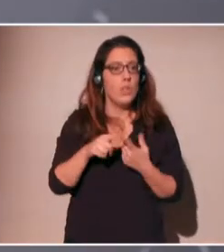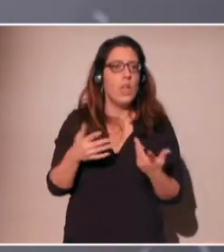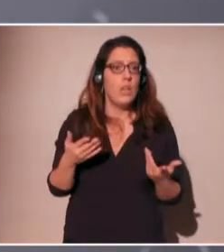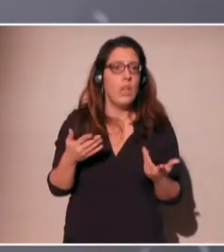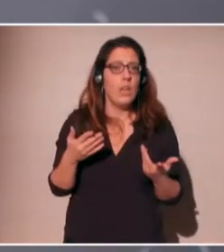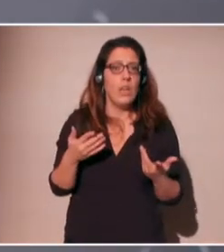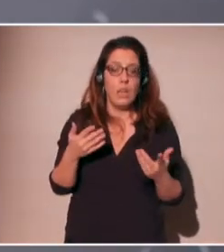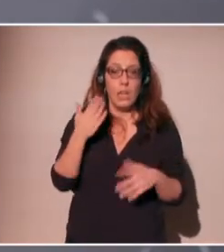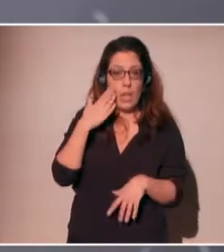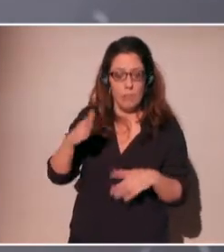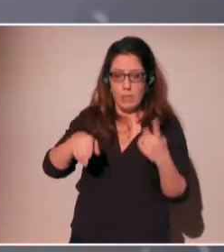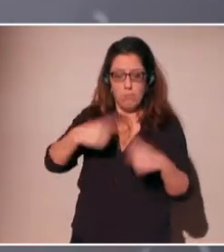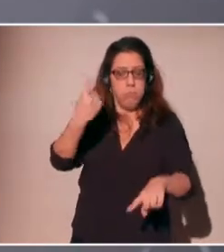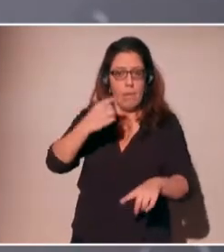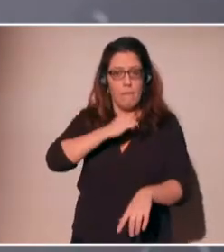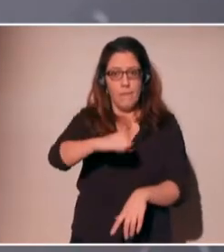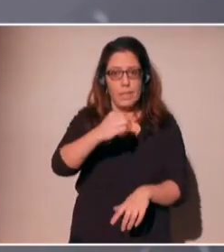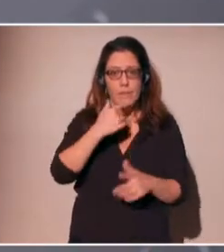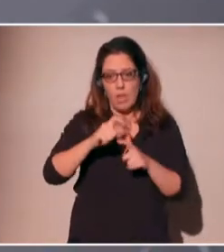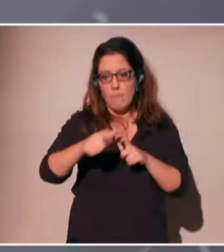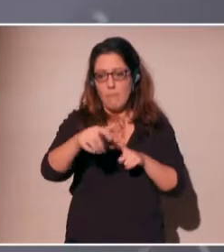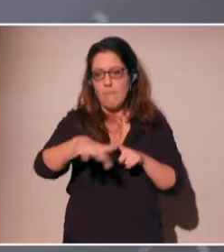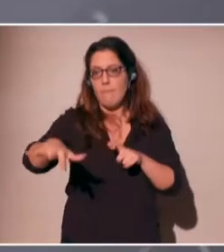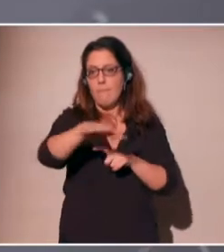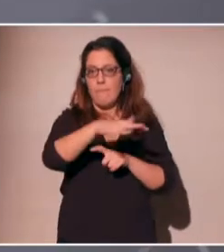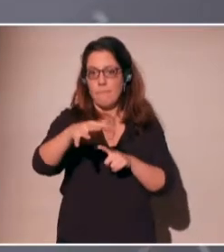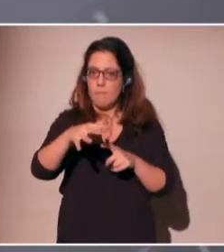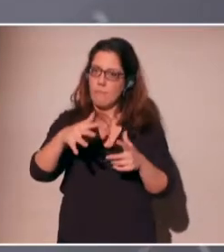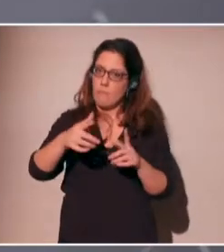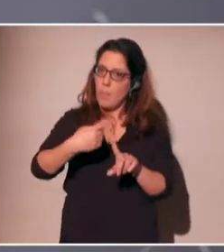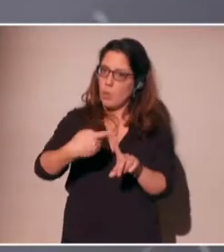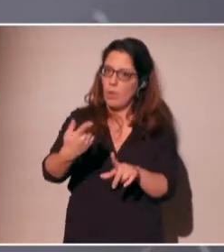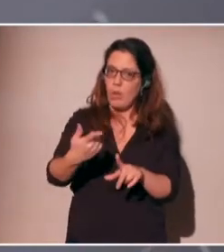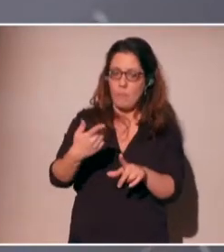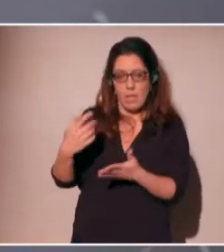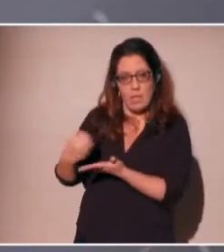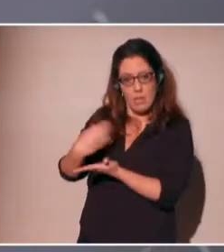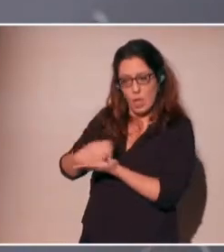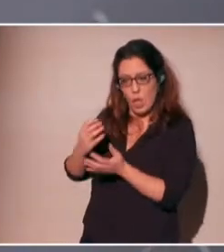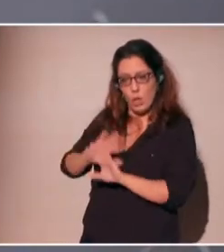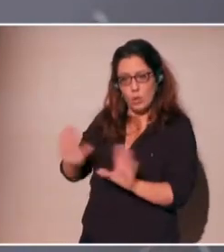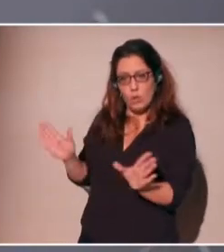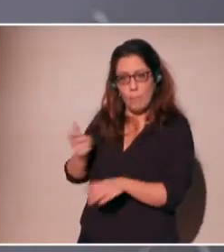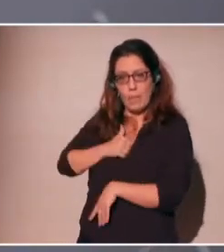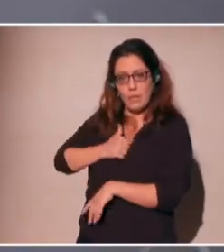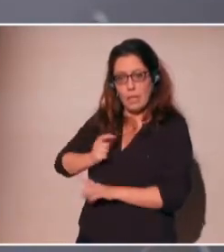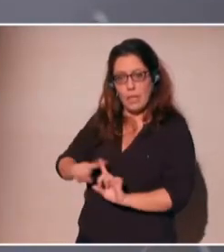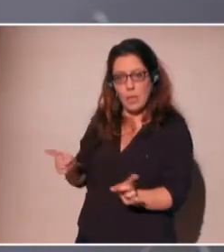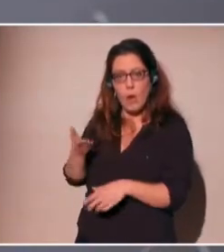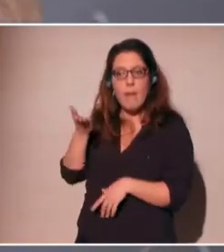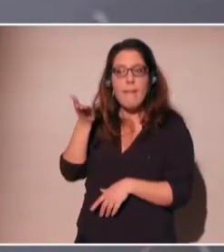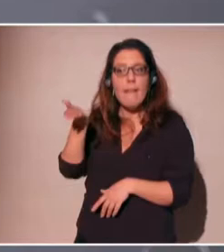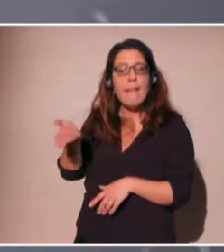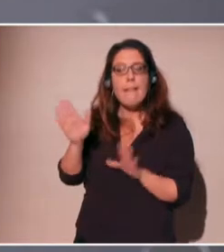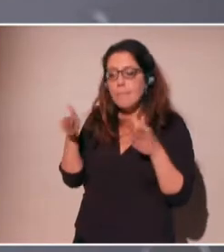If we were to go faster and innovate in those areas, well, then it would have a greater impact on